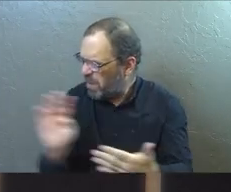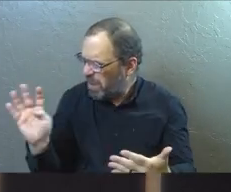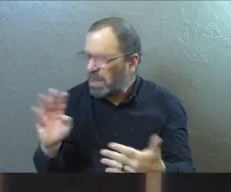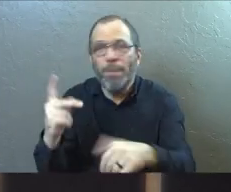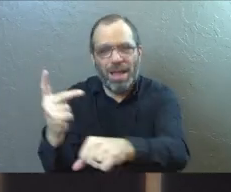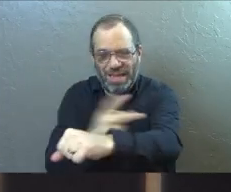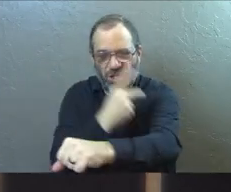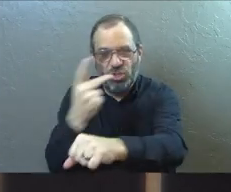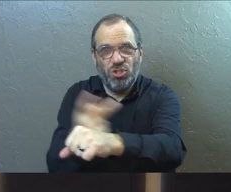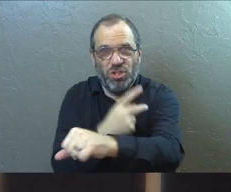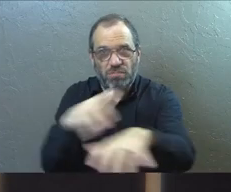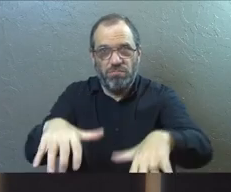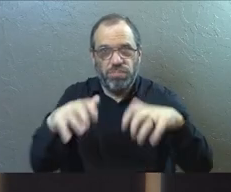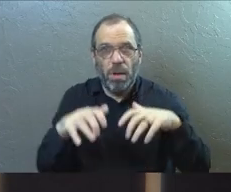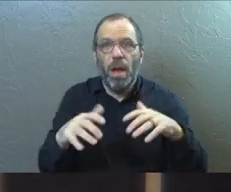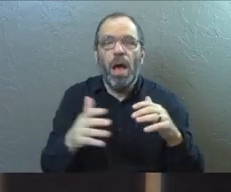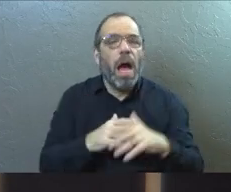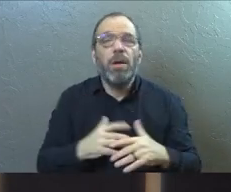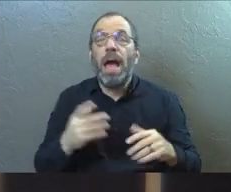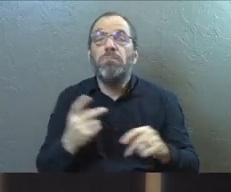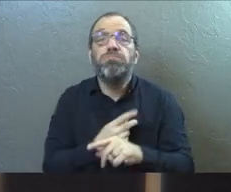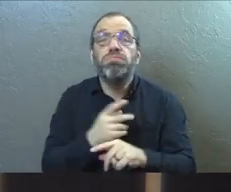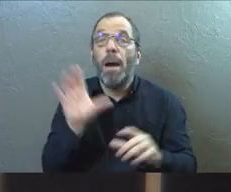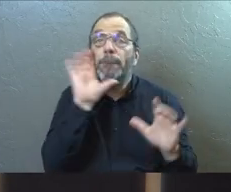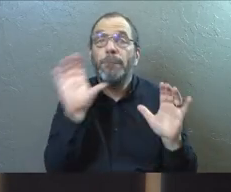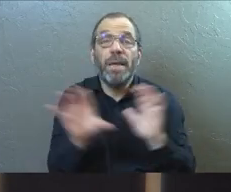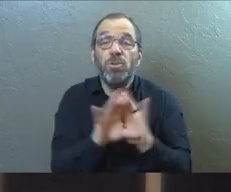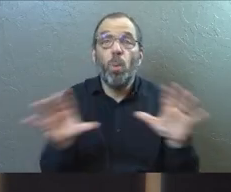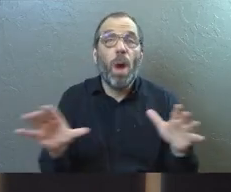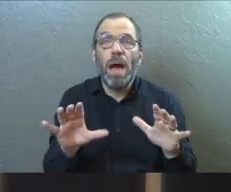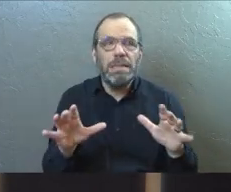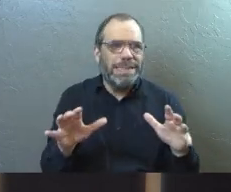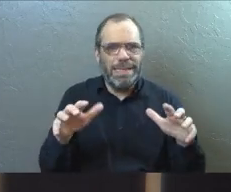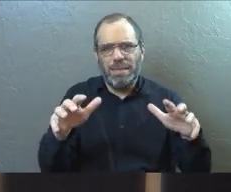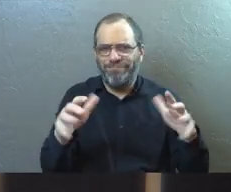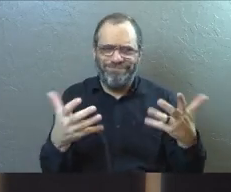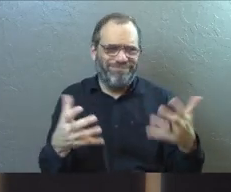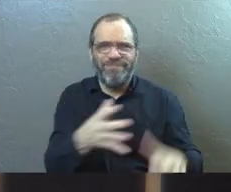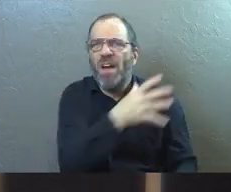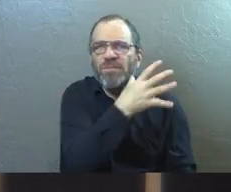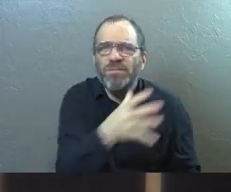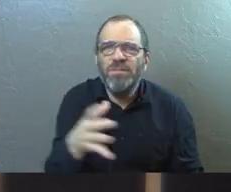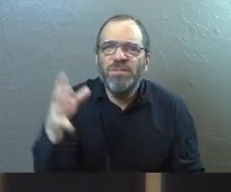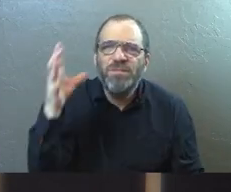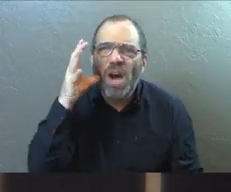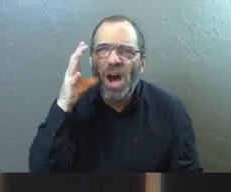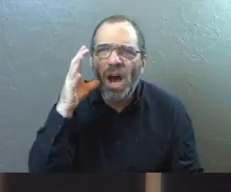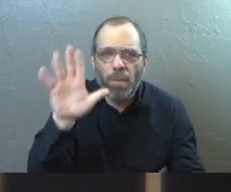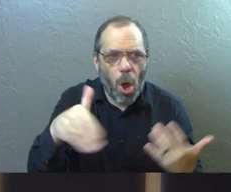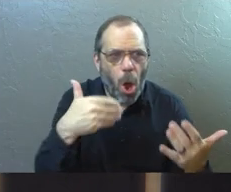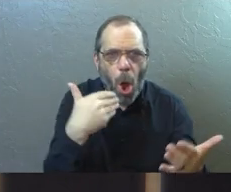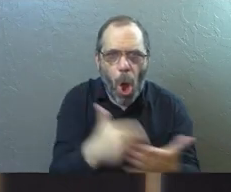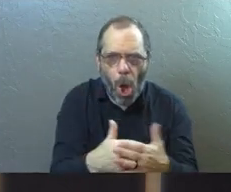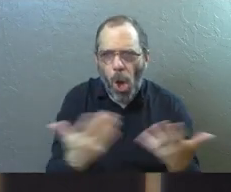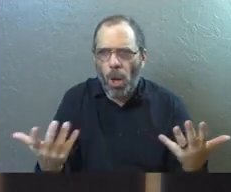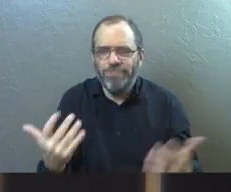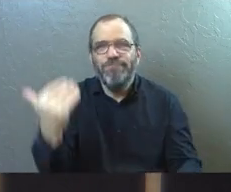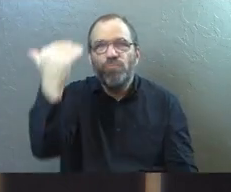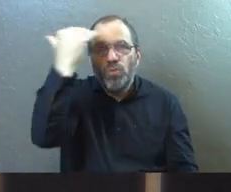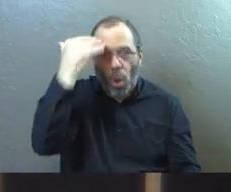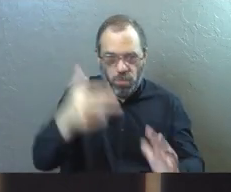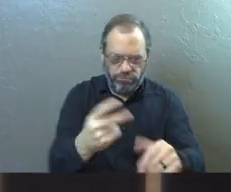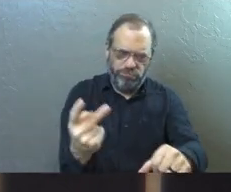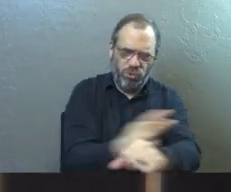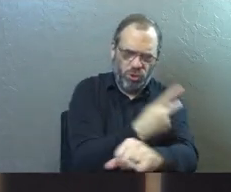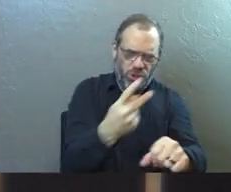here for it. Jesus picked one kind of picture from this agricultural environment that everybody around him would have known